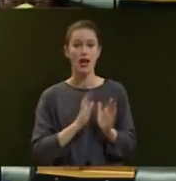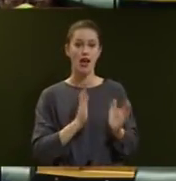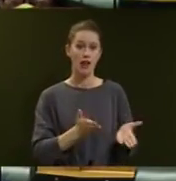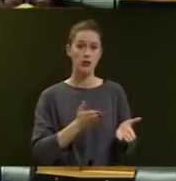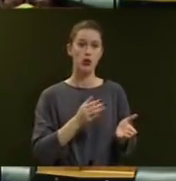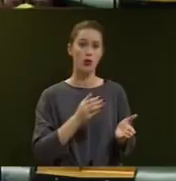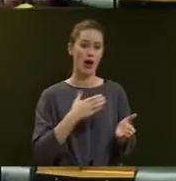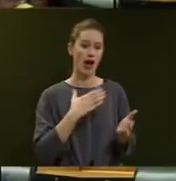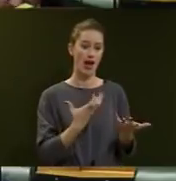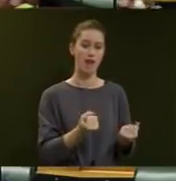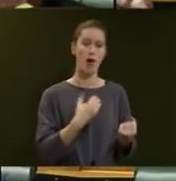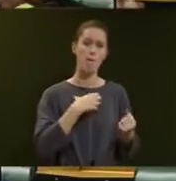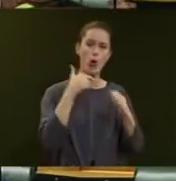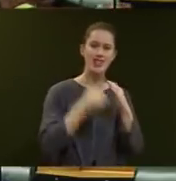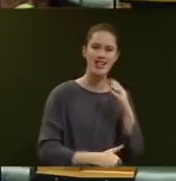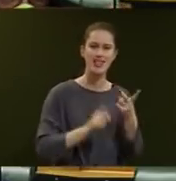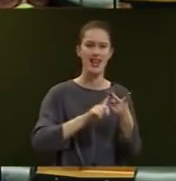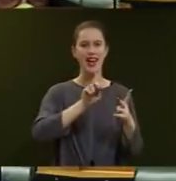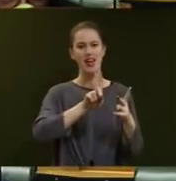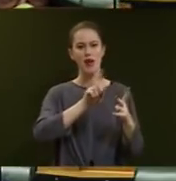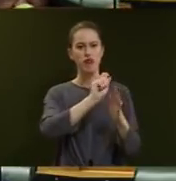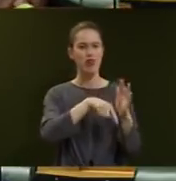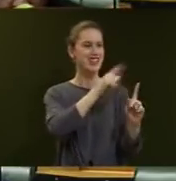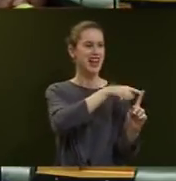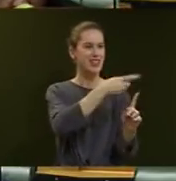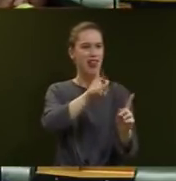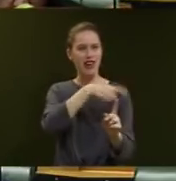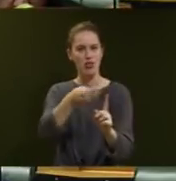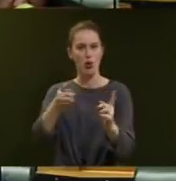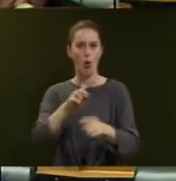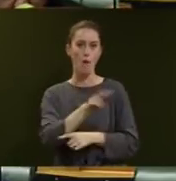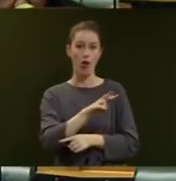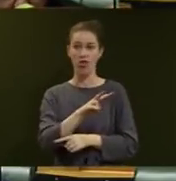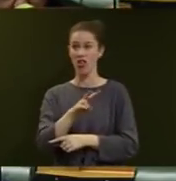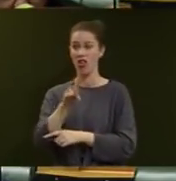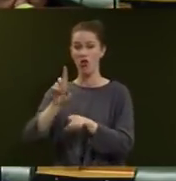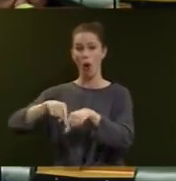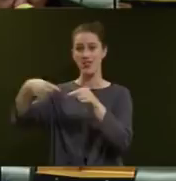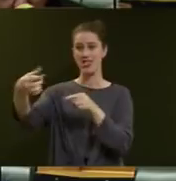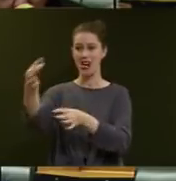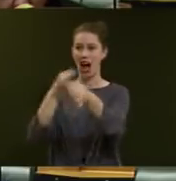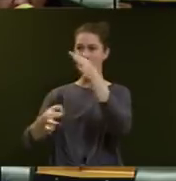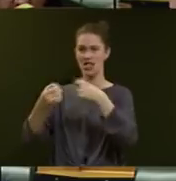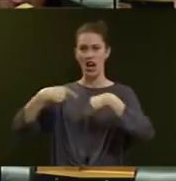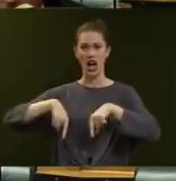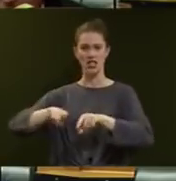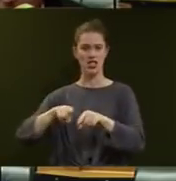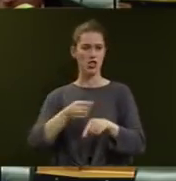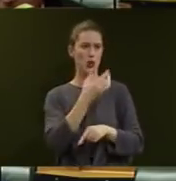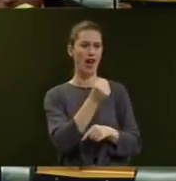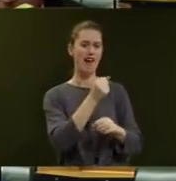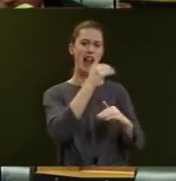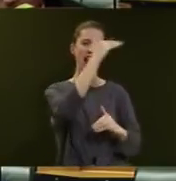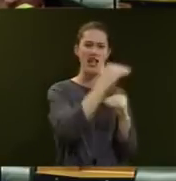more debt, cancel more projects or both. The Opposition is asking us, simultaneously, to have less